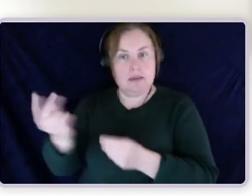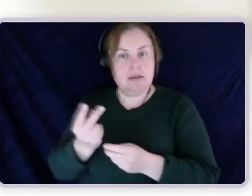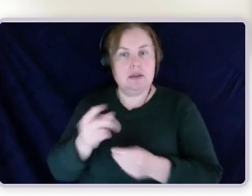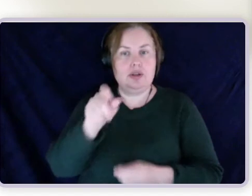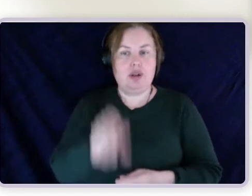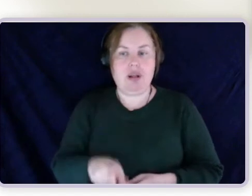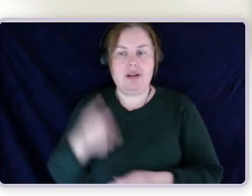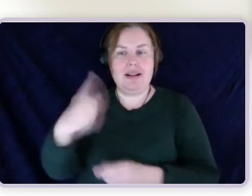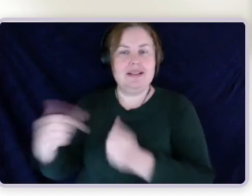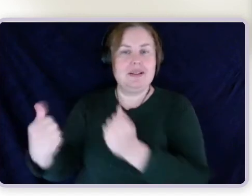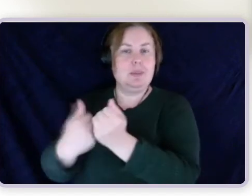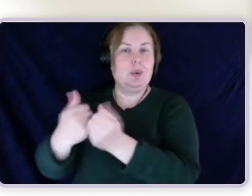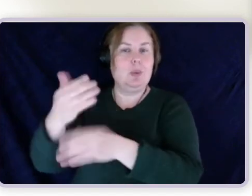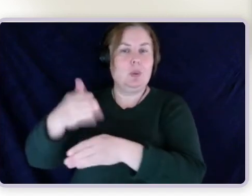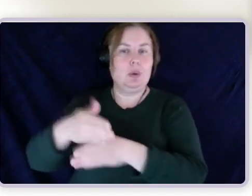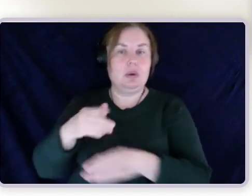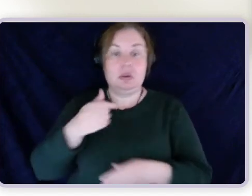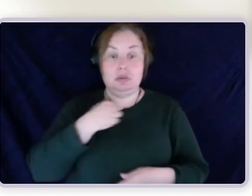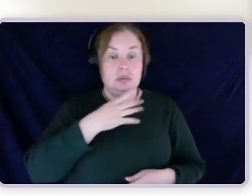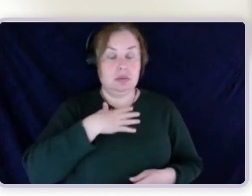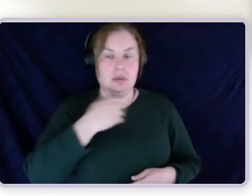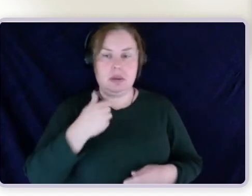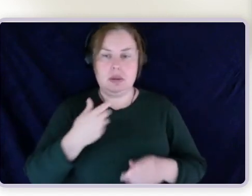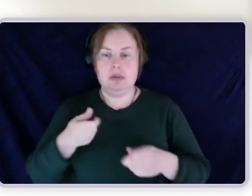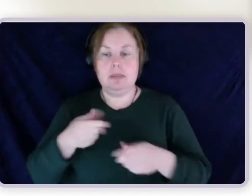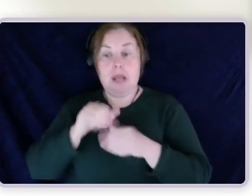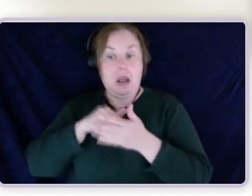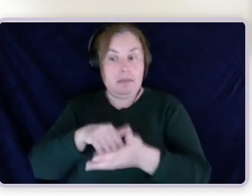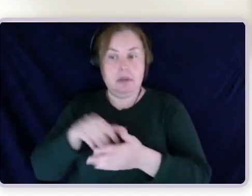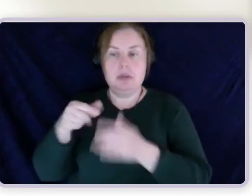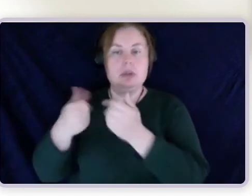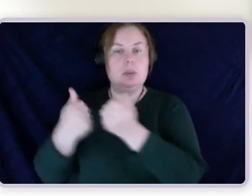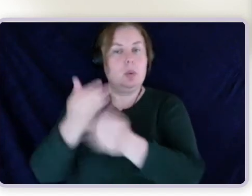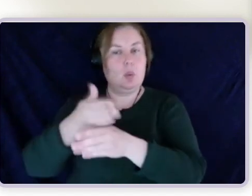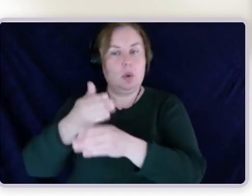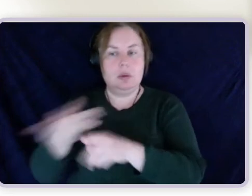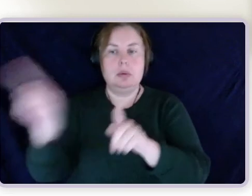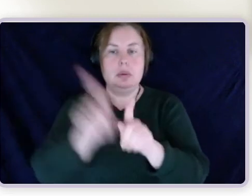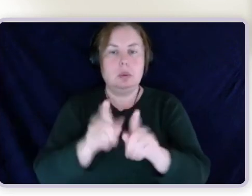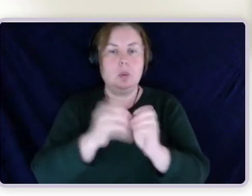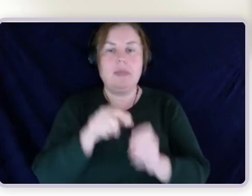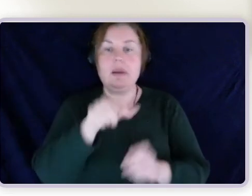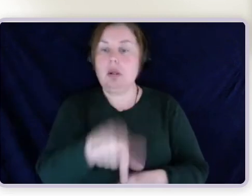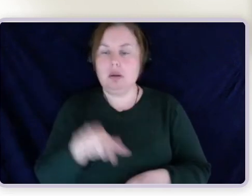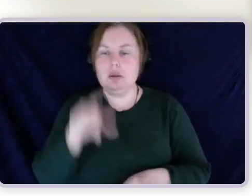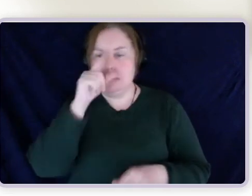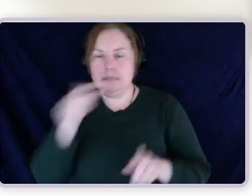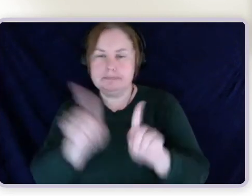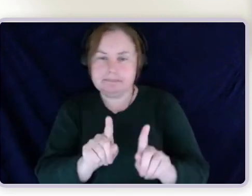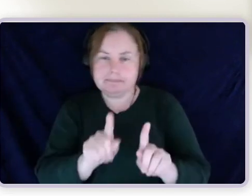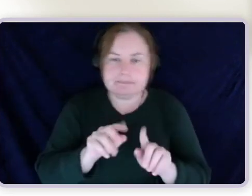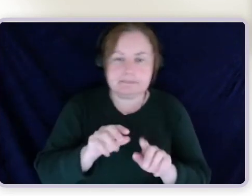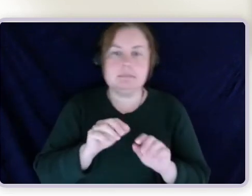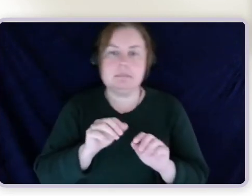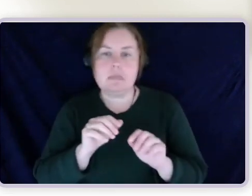case work. It can be helpful to sit down with the client and ask them the questions that the bot is asking and enter the answers for